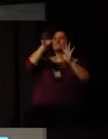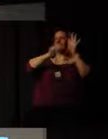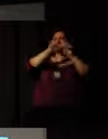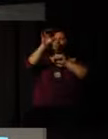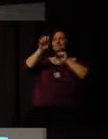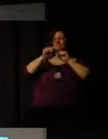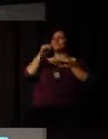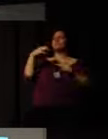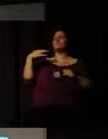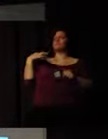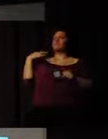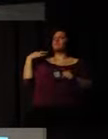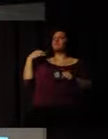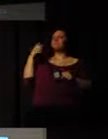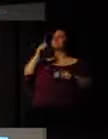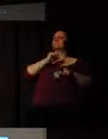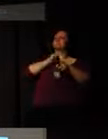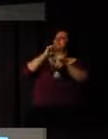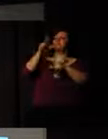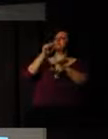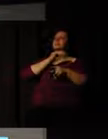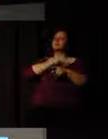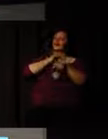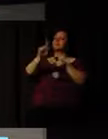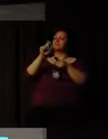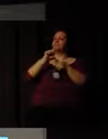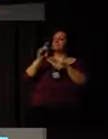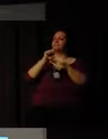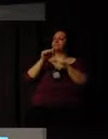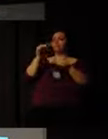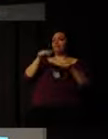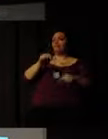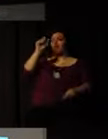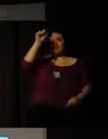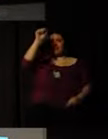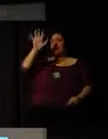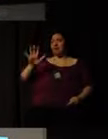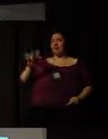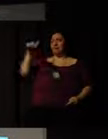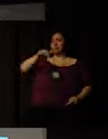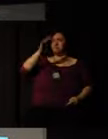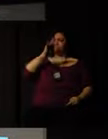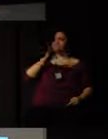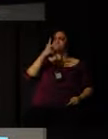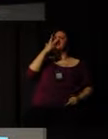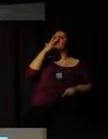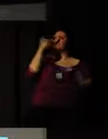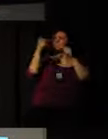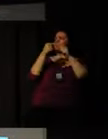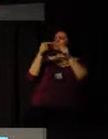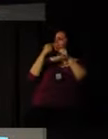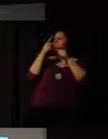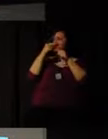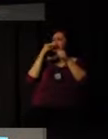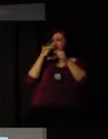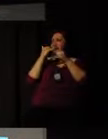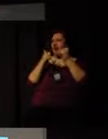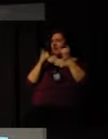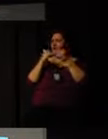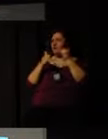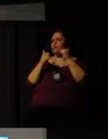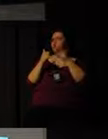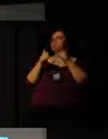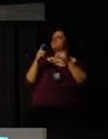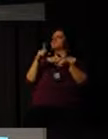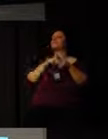Africa is quite similar to Brazil. There's a lot of unemployment, especially youth unemployment. And so we really need